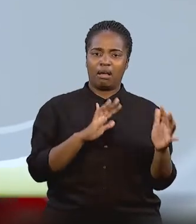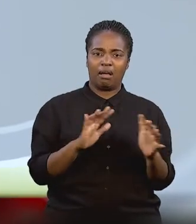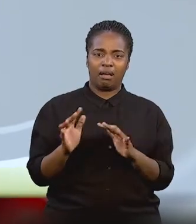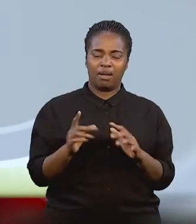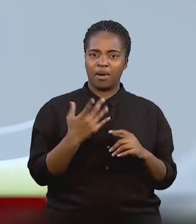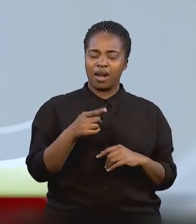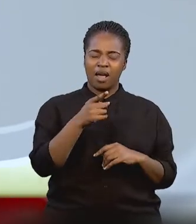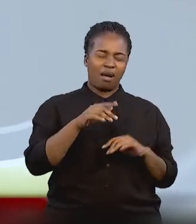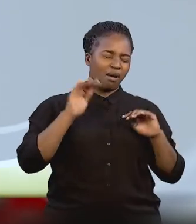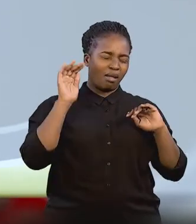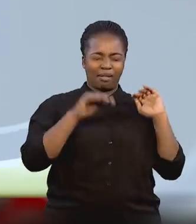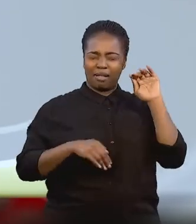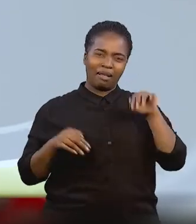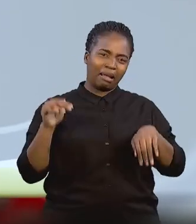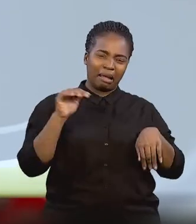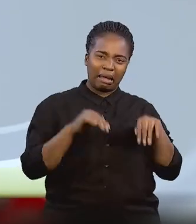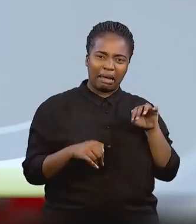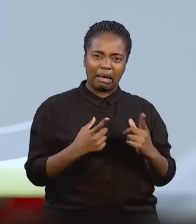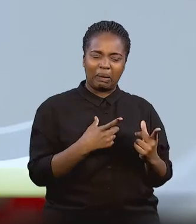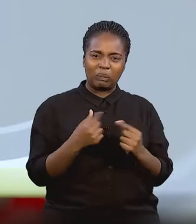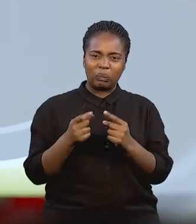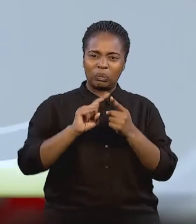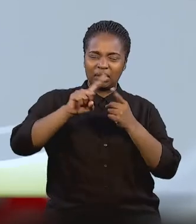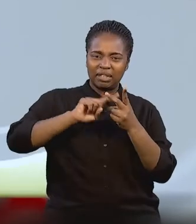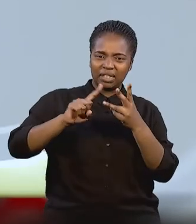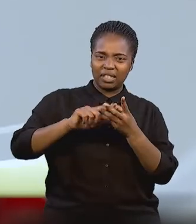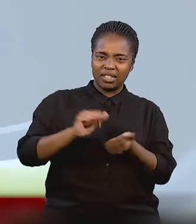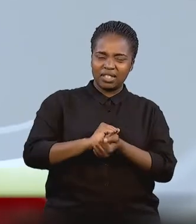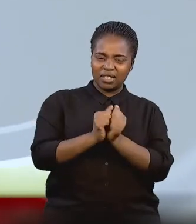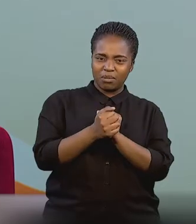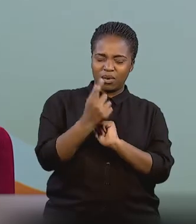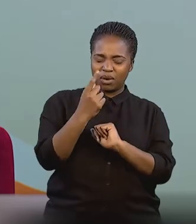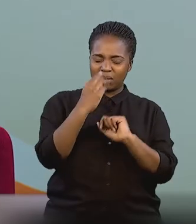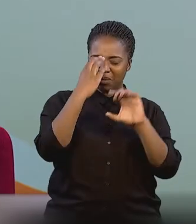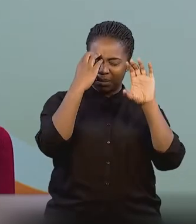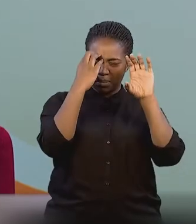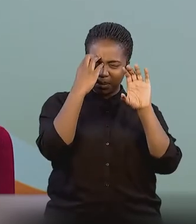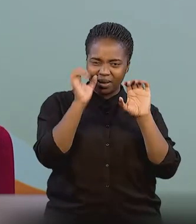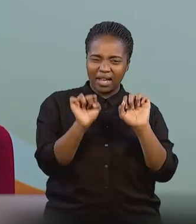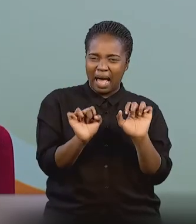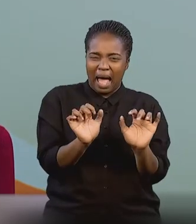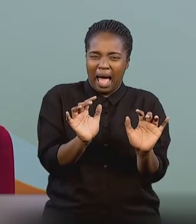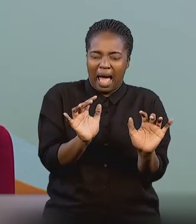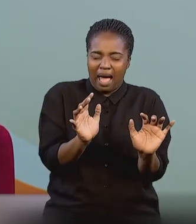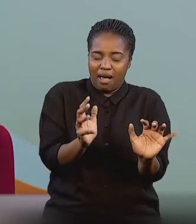Jesse now, scuba diving, doing all these adventurous things that are so scary now.